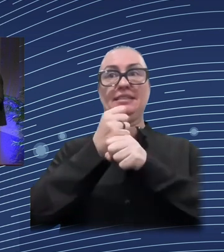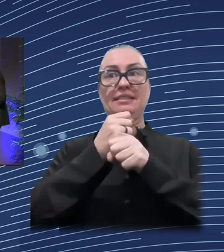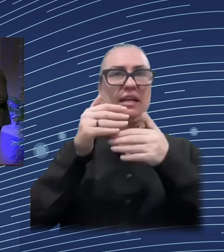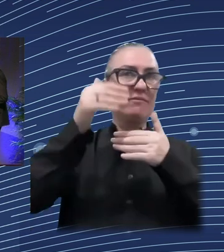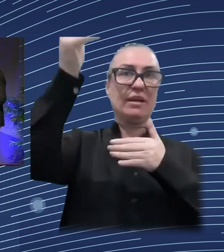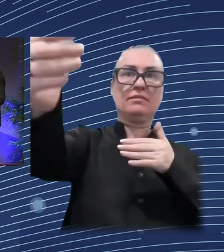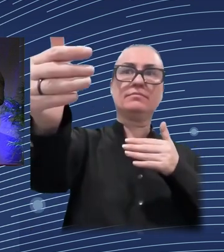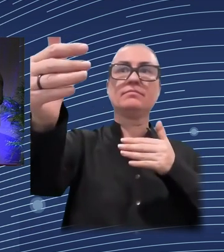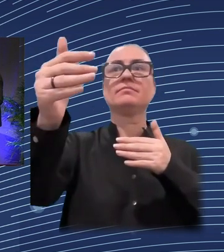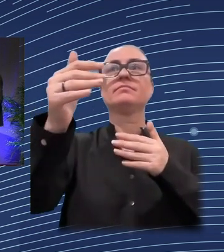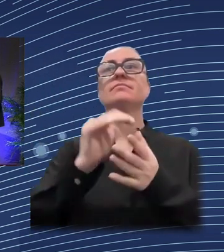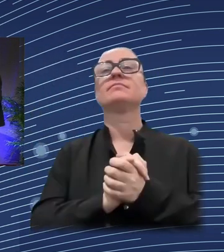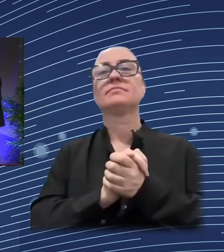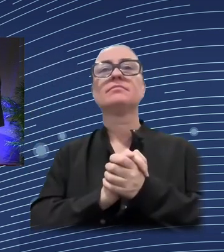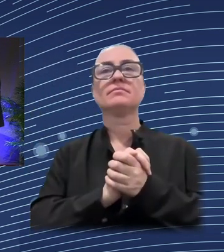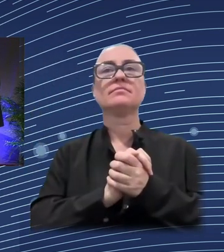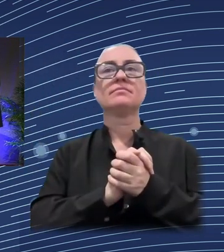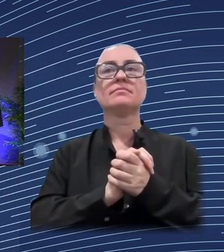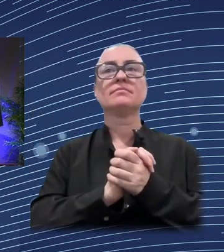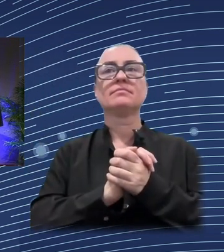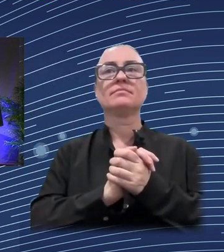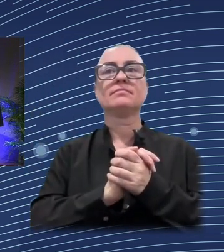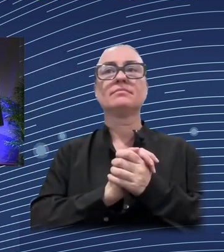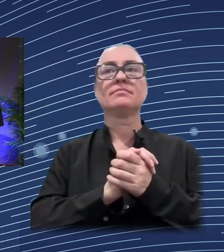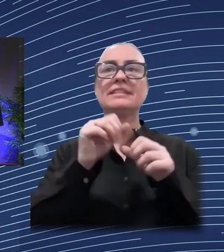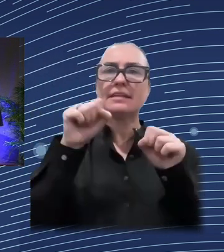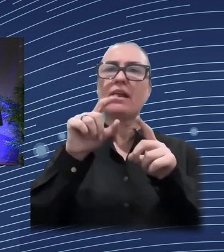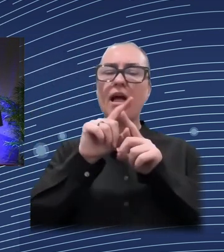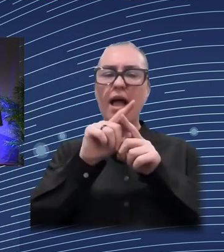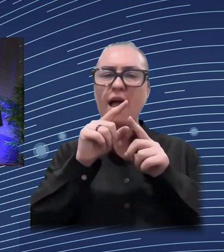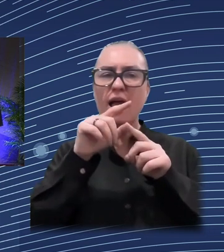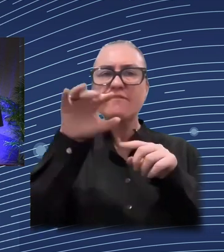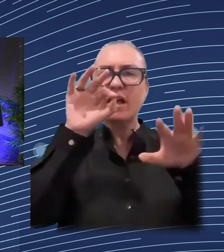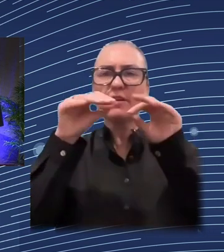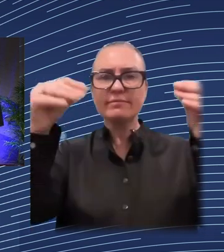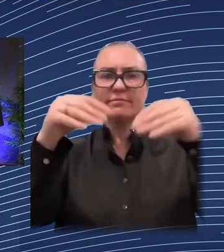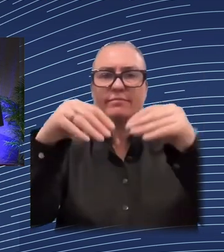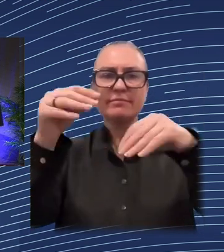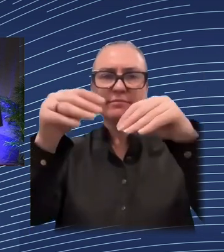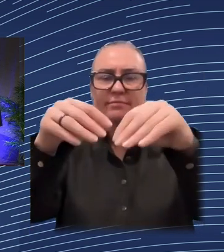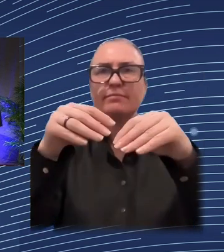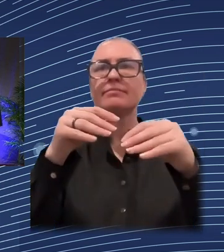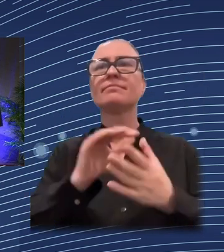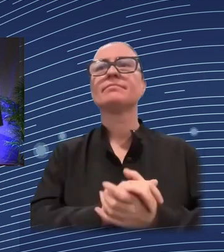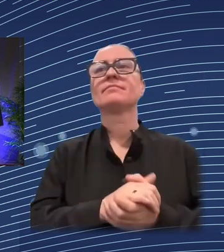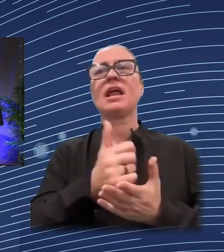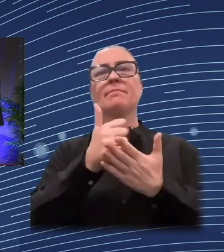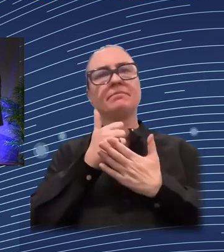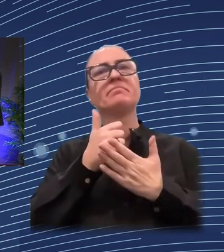and we will run a poll on Slido. And